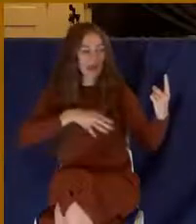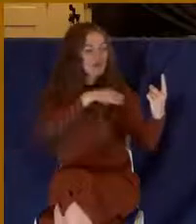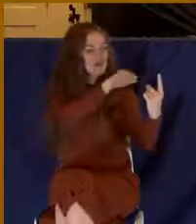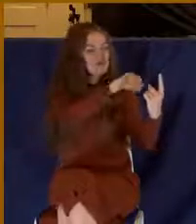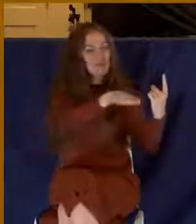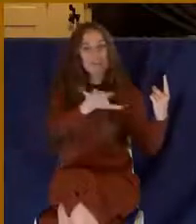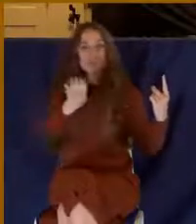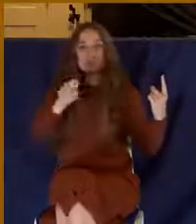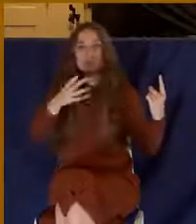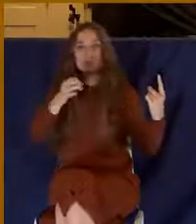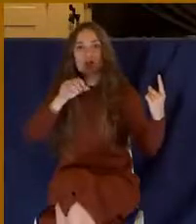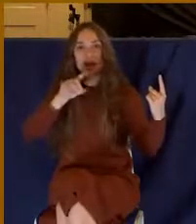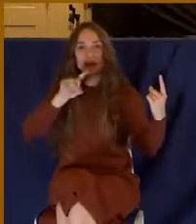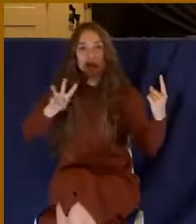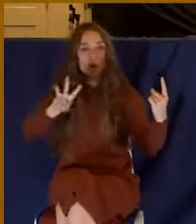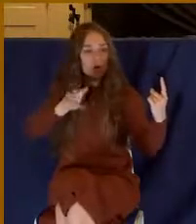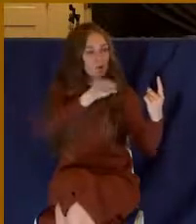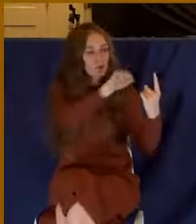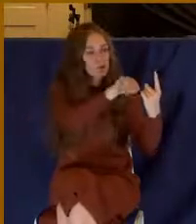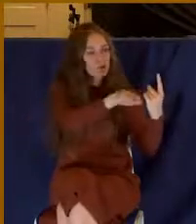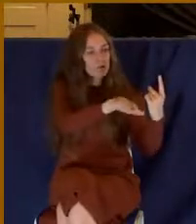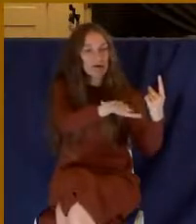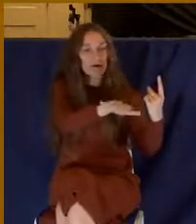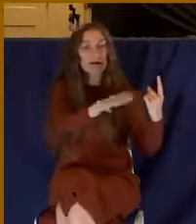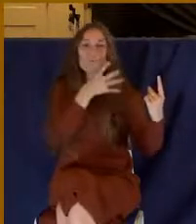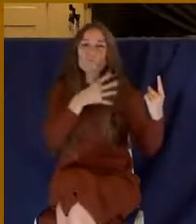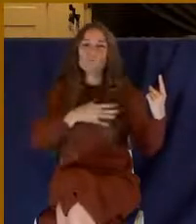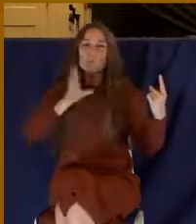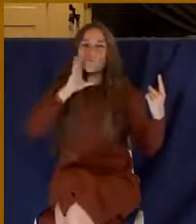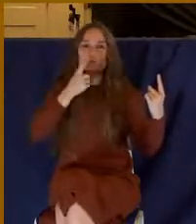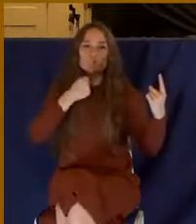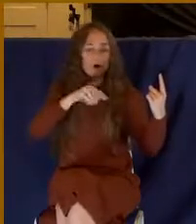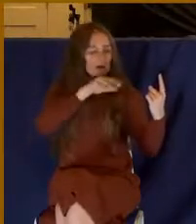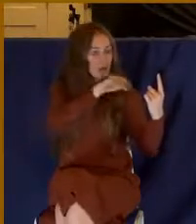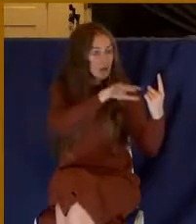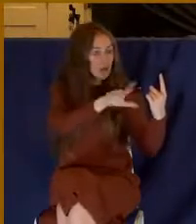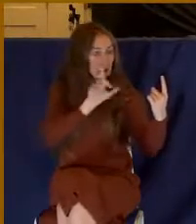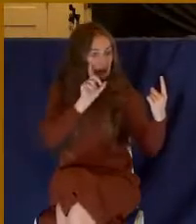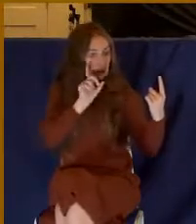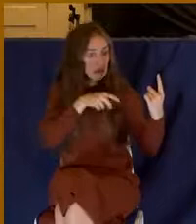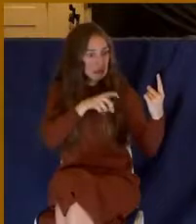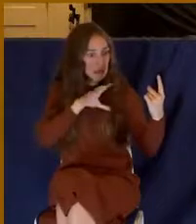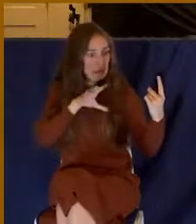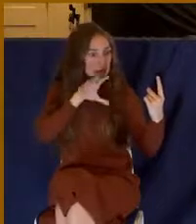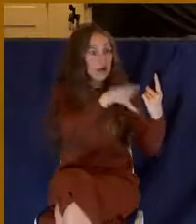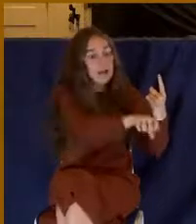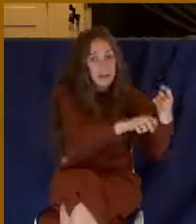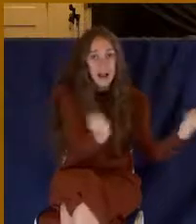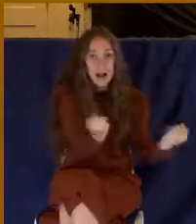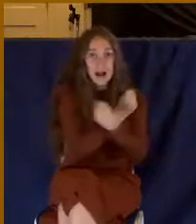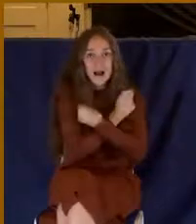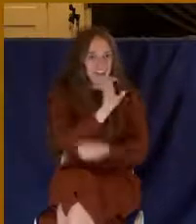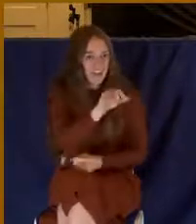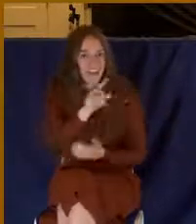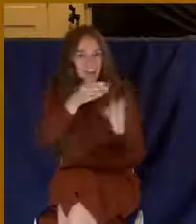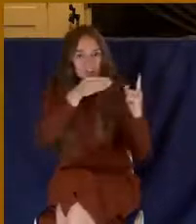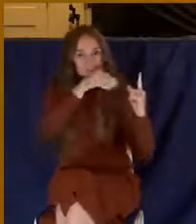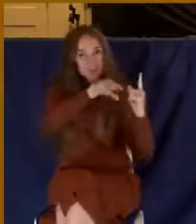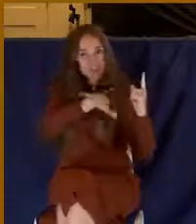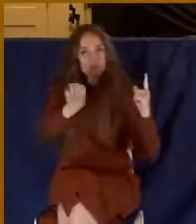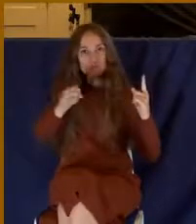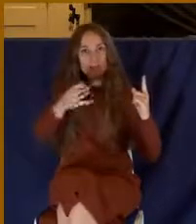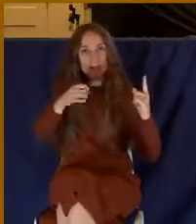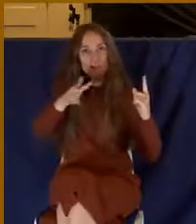and look at that shadow and try to hug the shadow? That would be ridiculous. You forget about the shadow when the